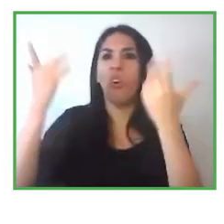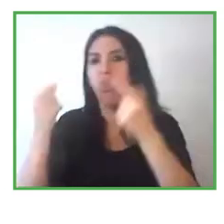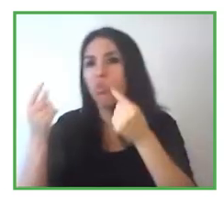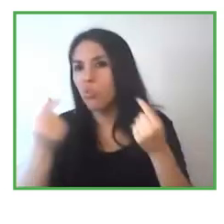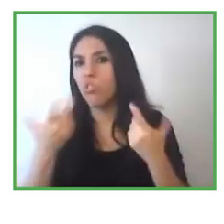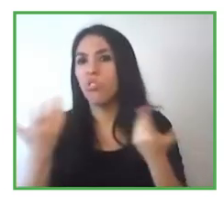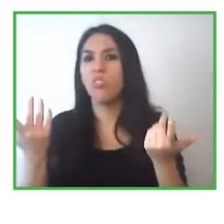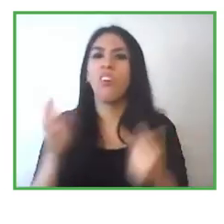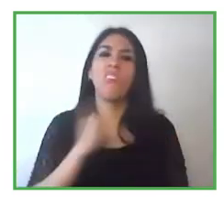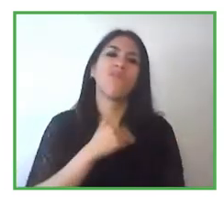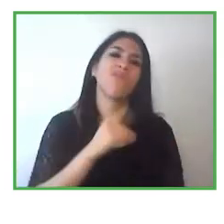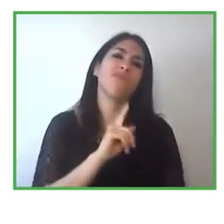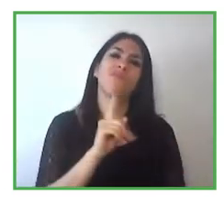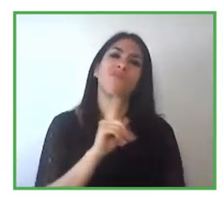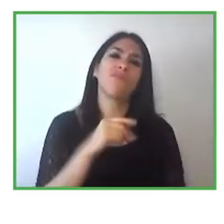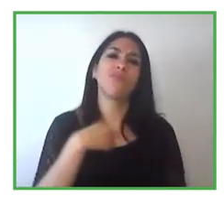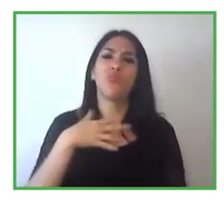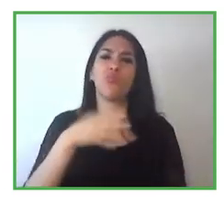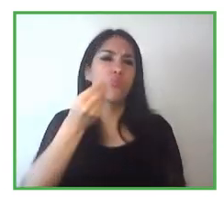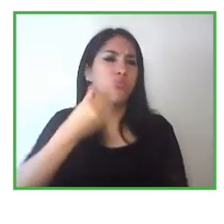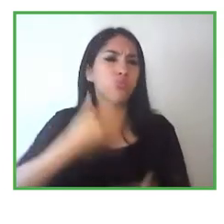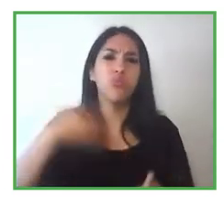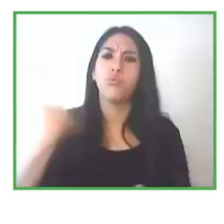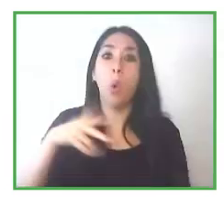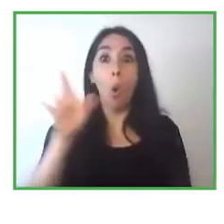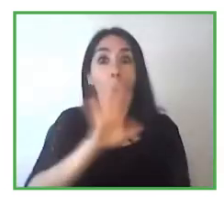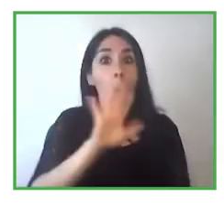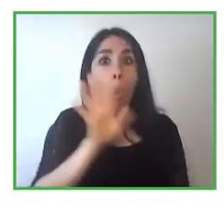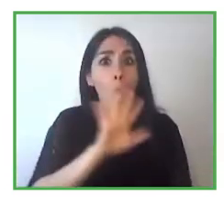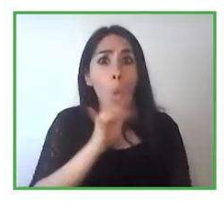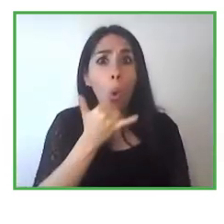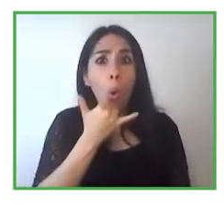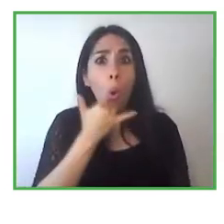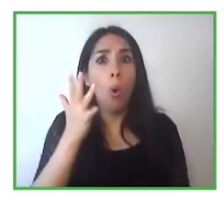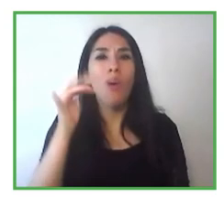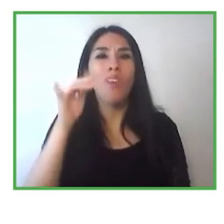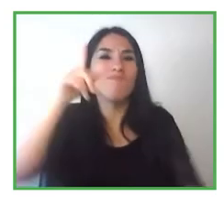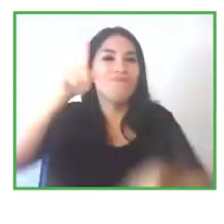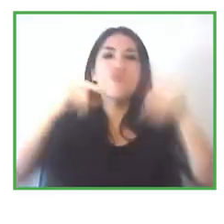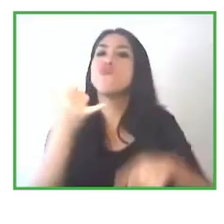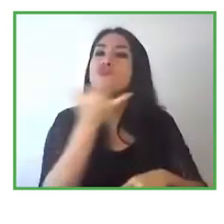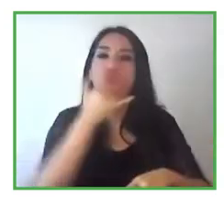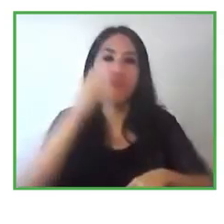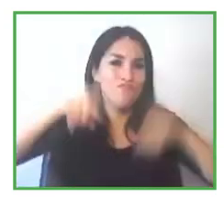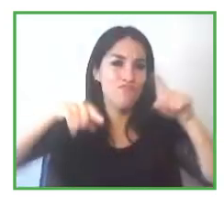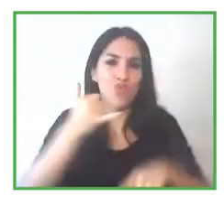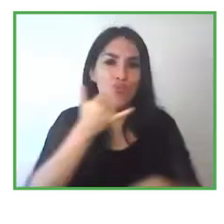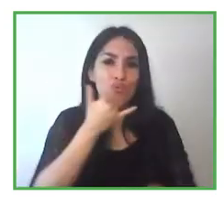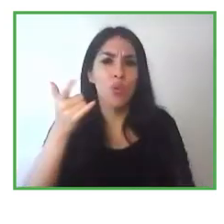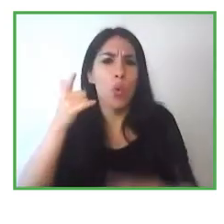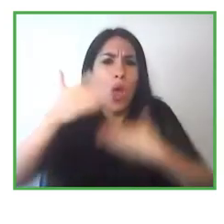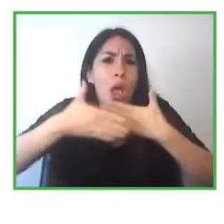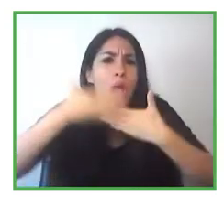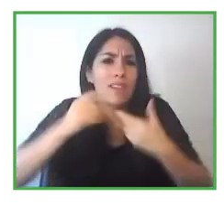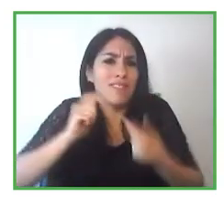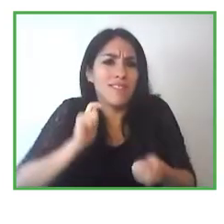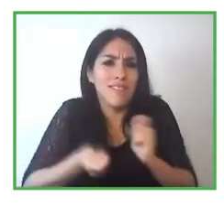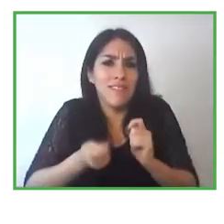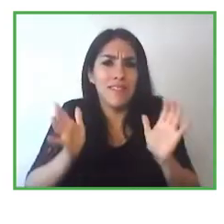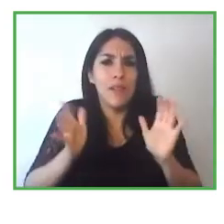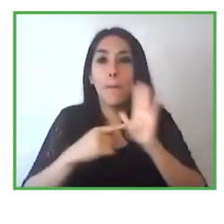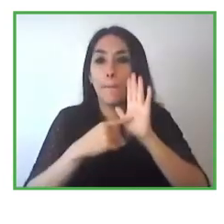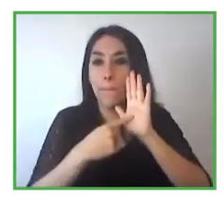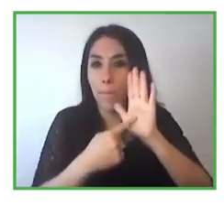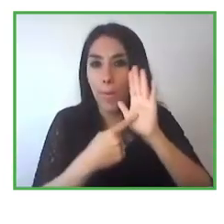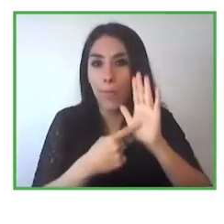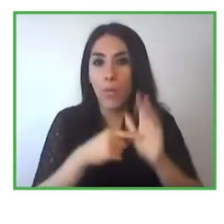in their companies or their workplace and that is not necessarily the case there are many simple actions that can be